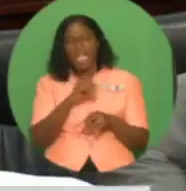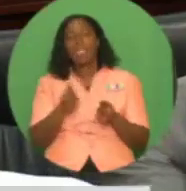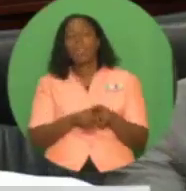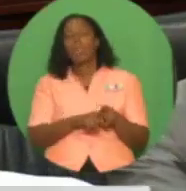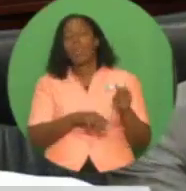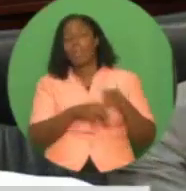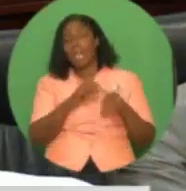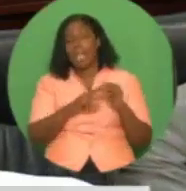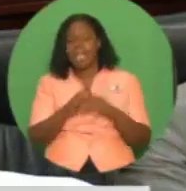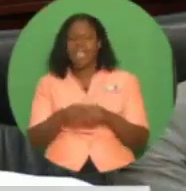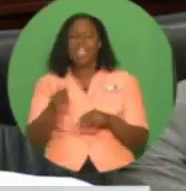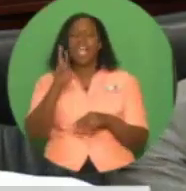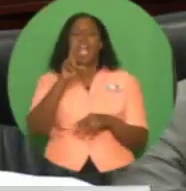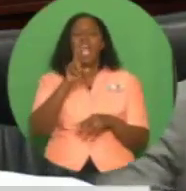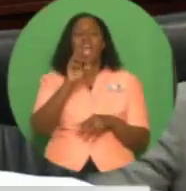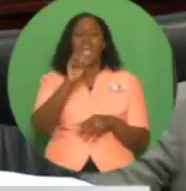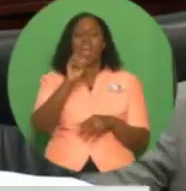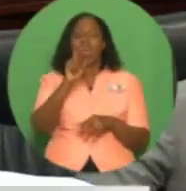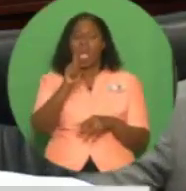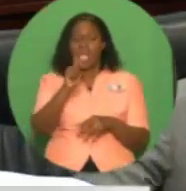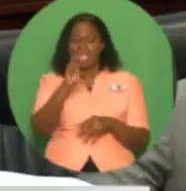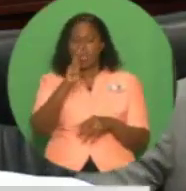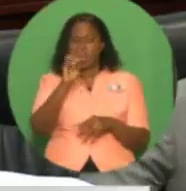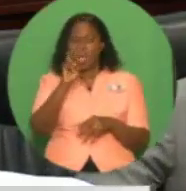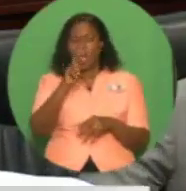completed in 2019.